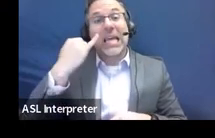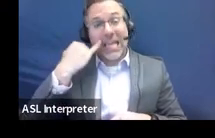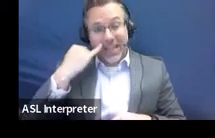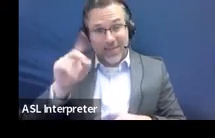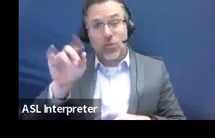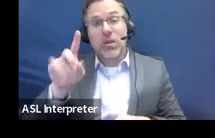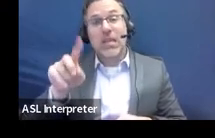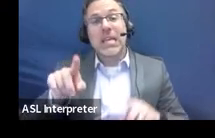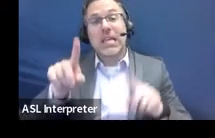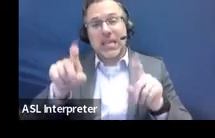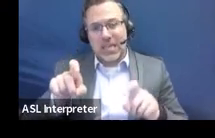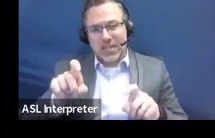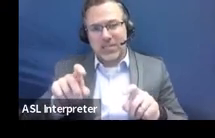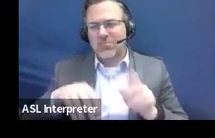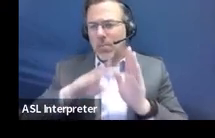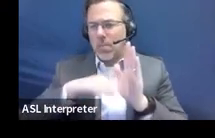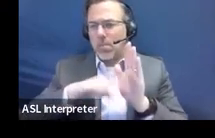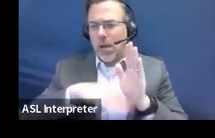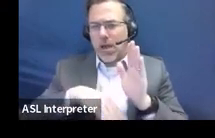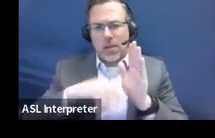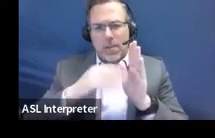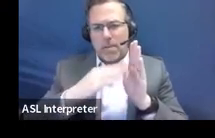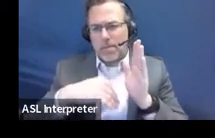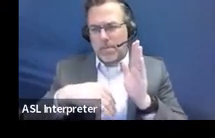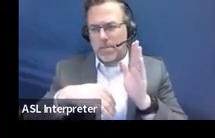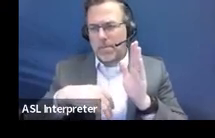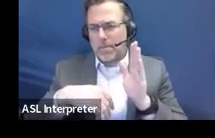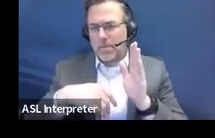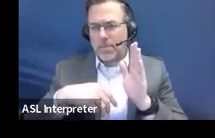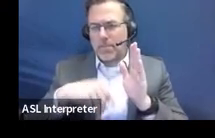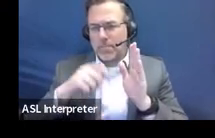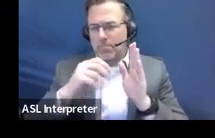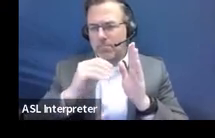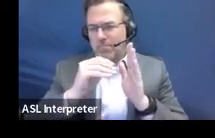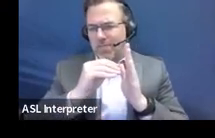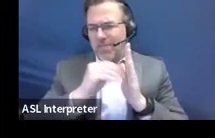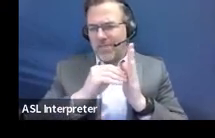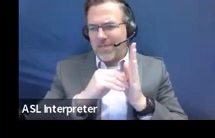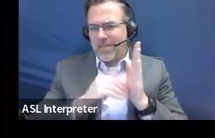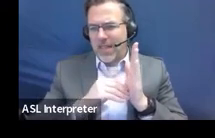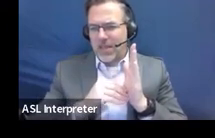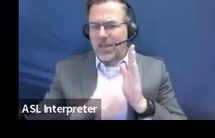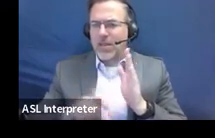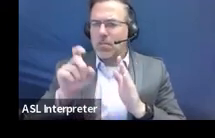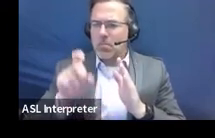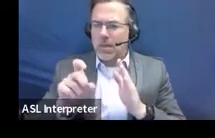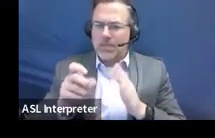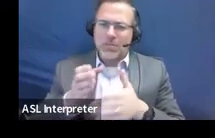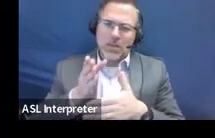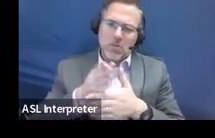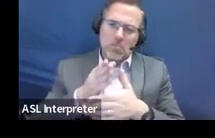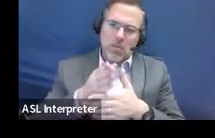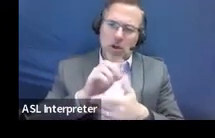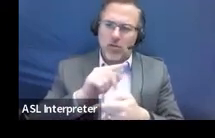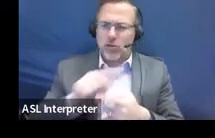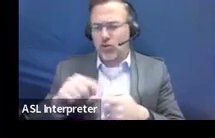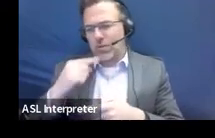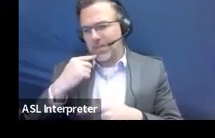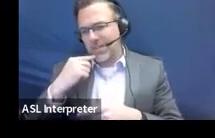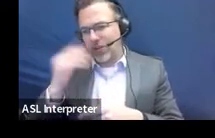bottom grid part. And they have to fall within that moderate to severe range to